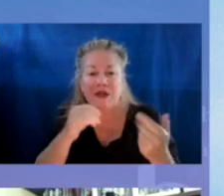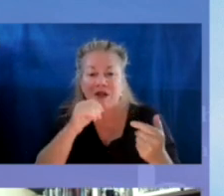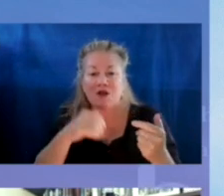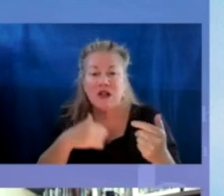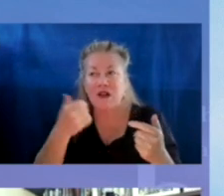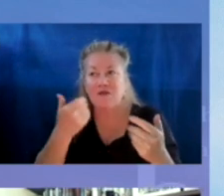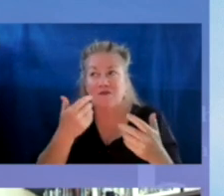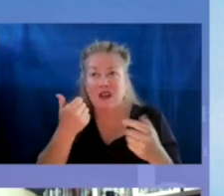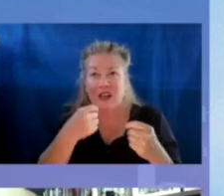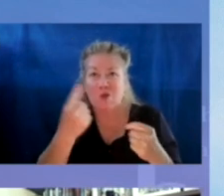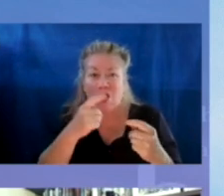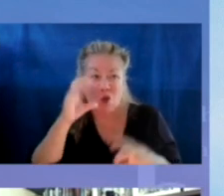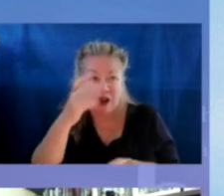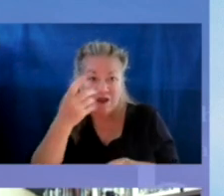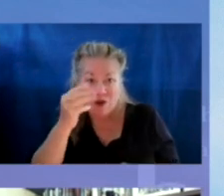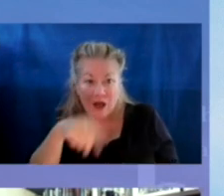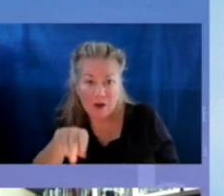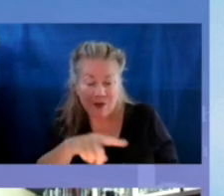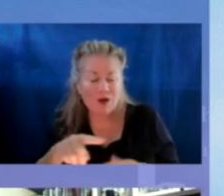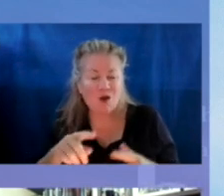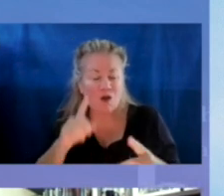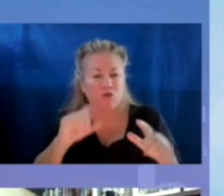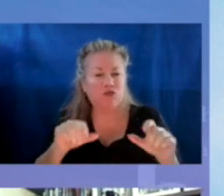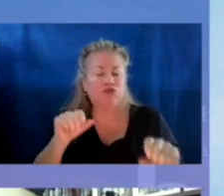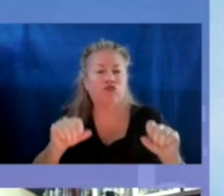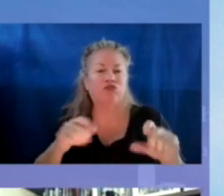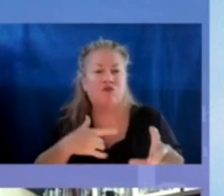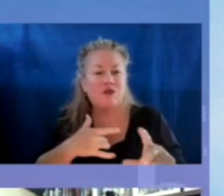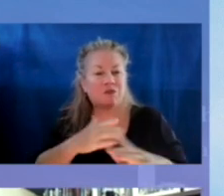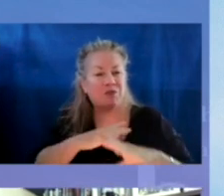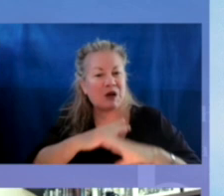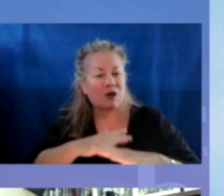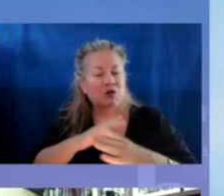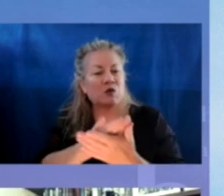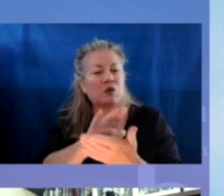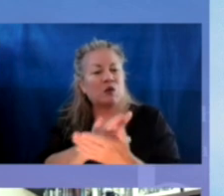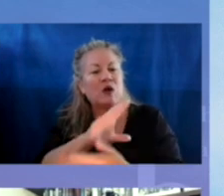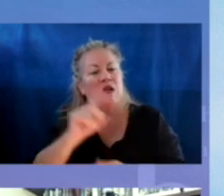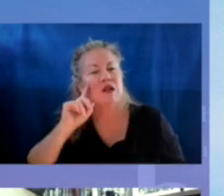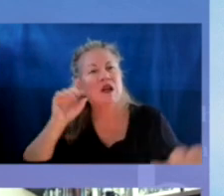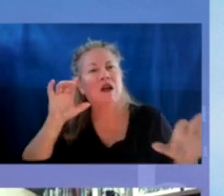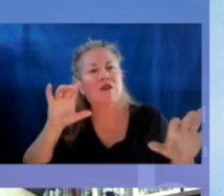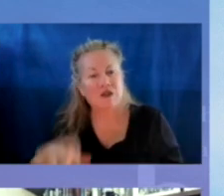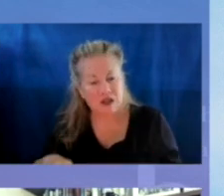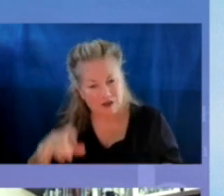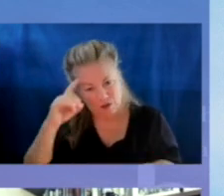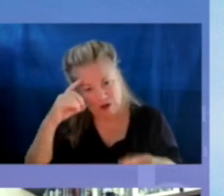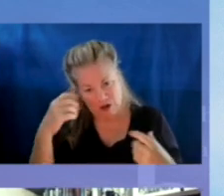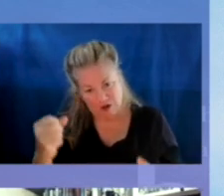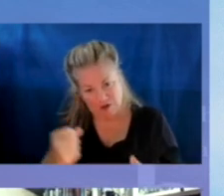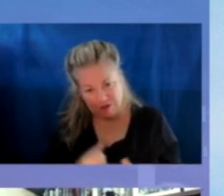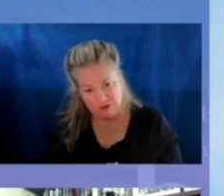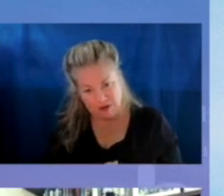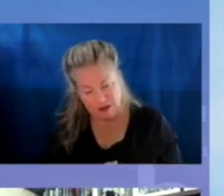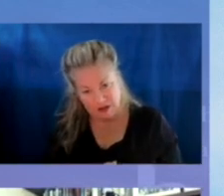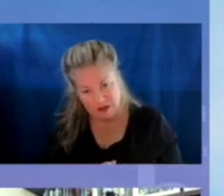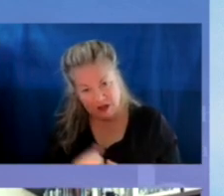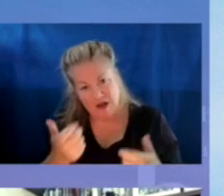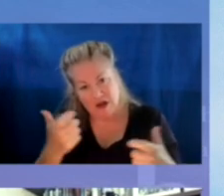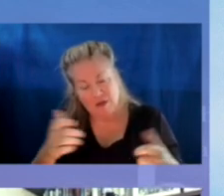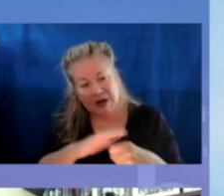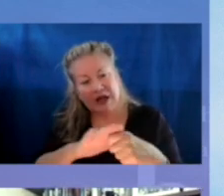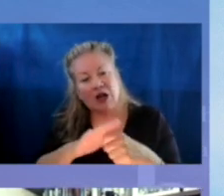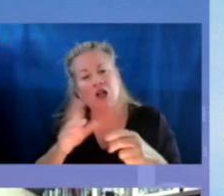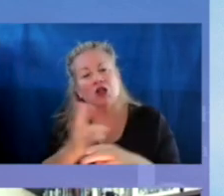They may not have anybody looking for them. And all of that uncertainty creates barriers to school, and of course, it's devastating for mental health. So other